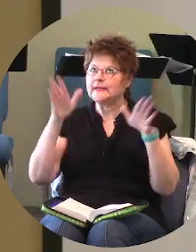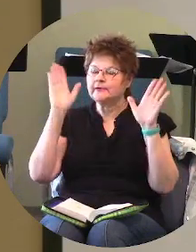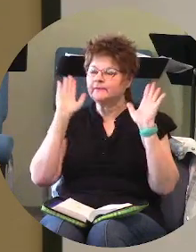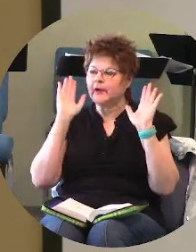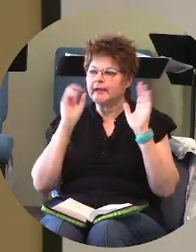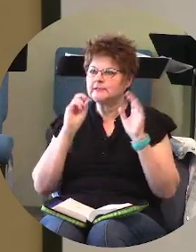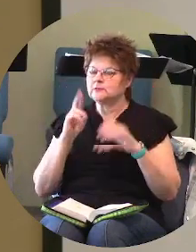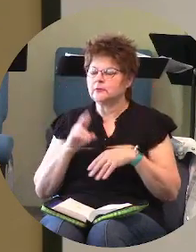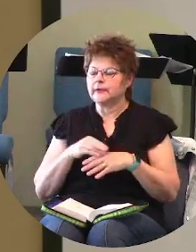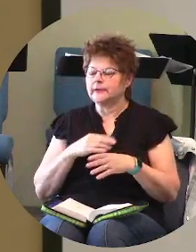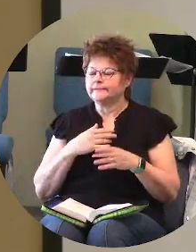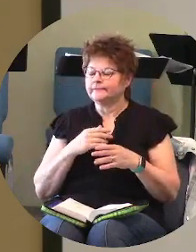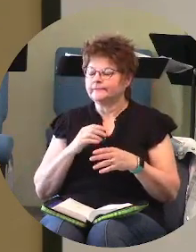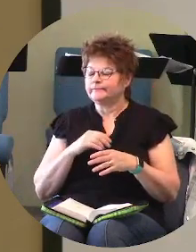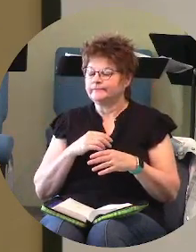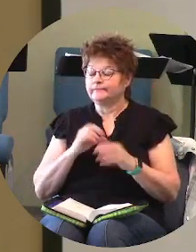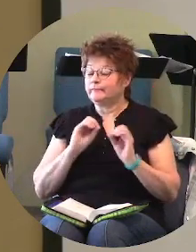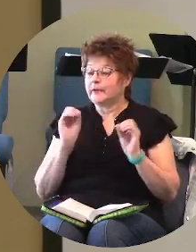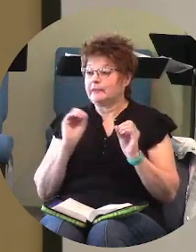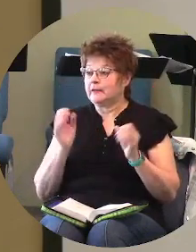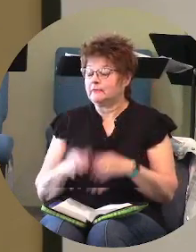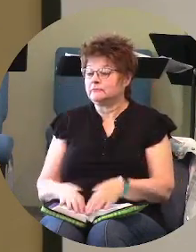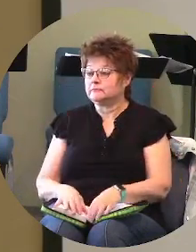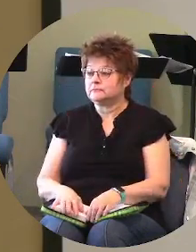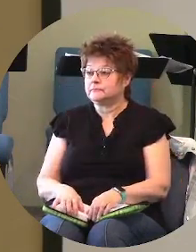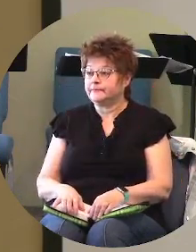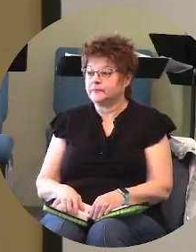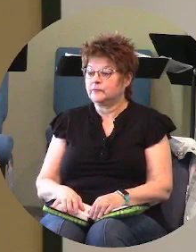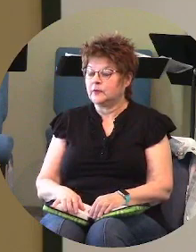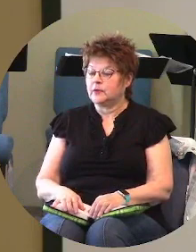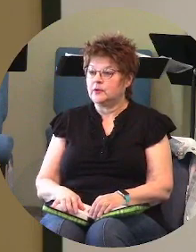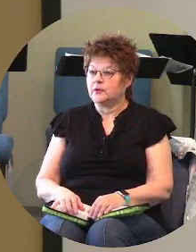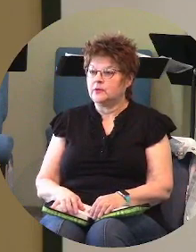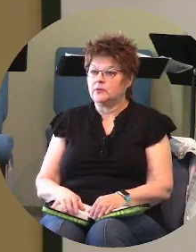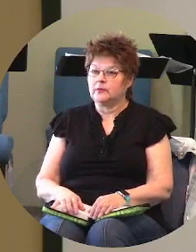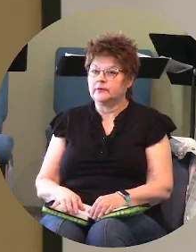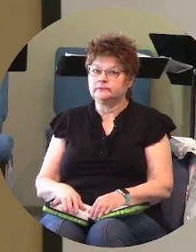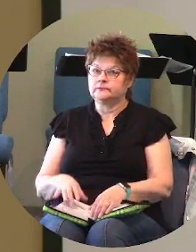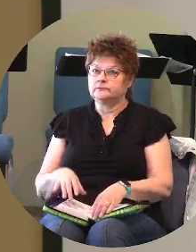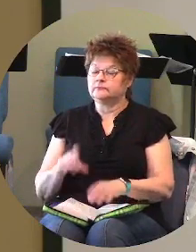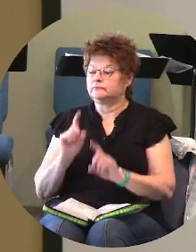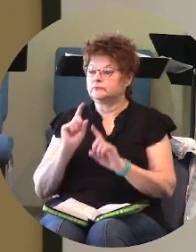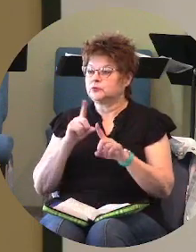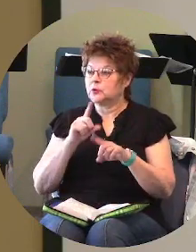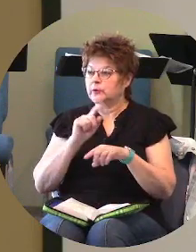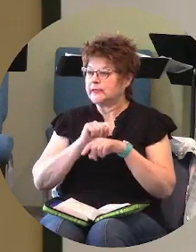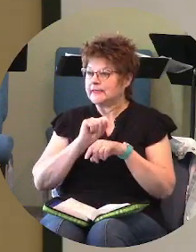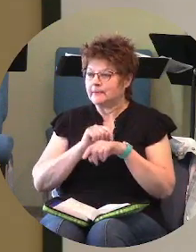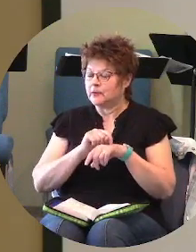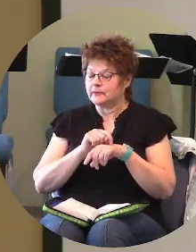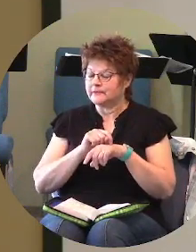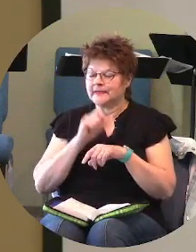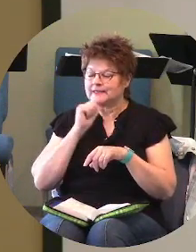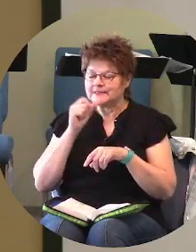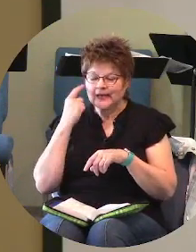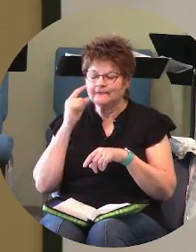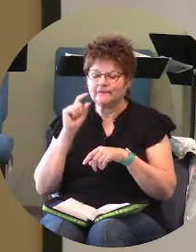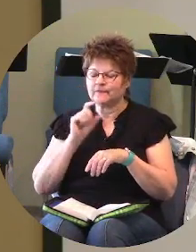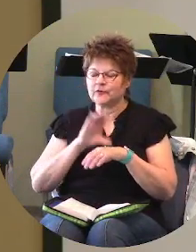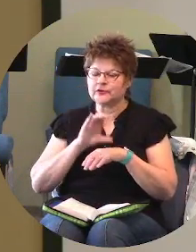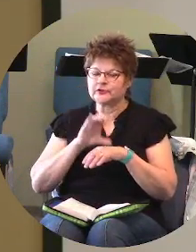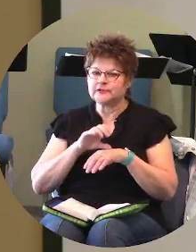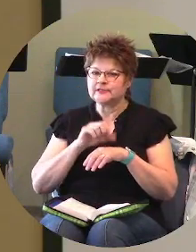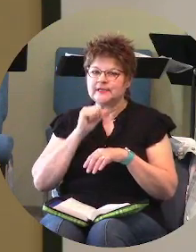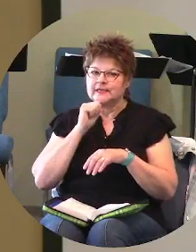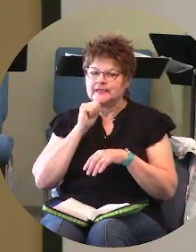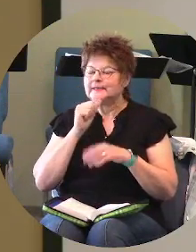or grain sacrifices or or or march to the temple that's not for the church doesn't mean you you can't